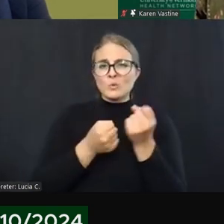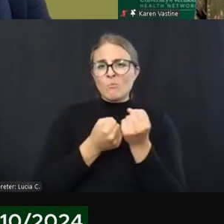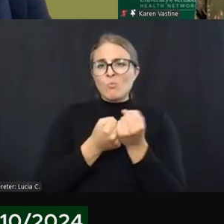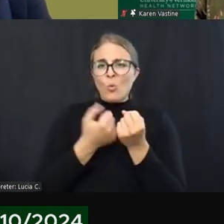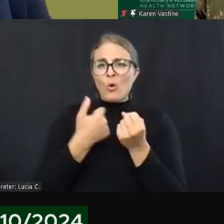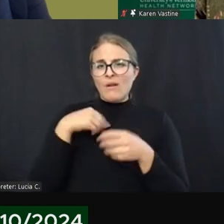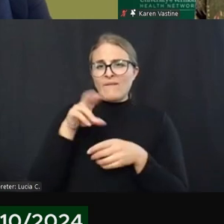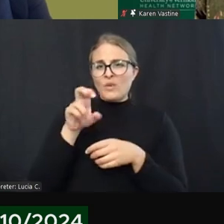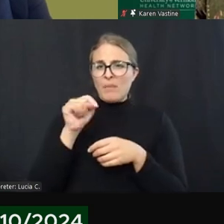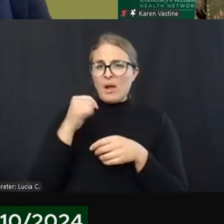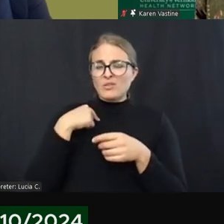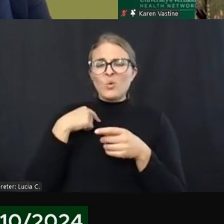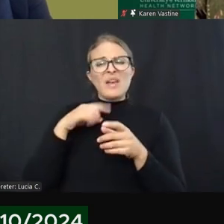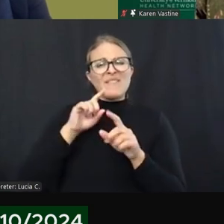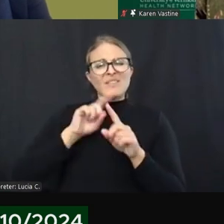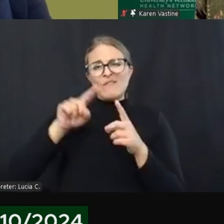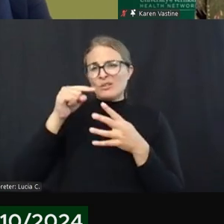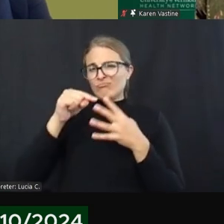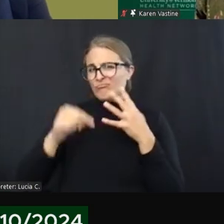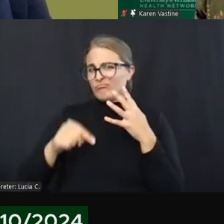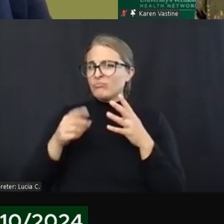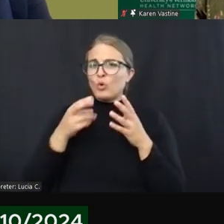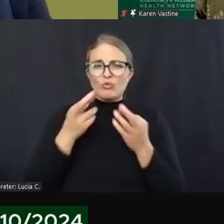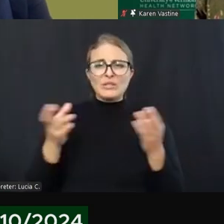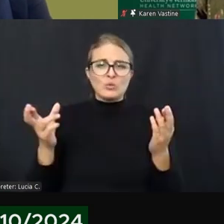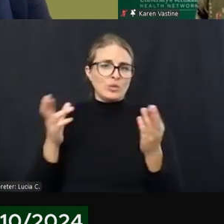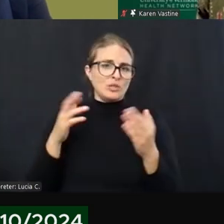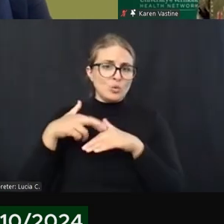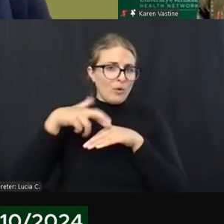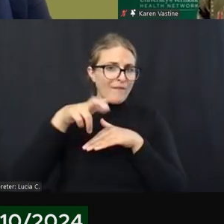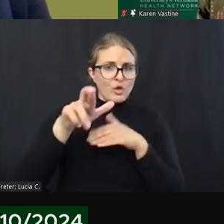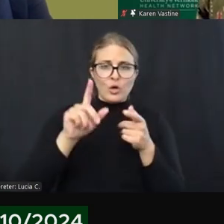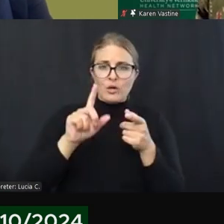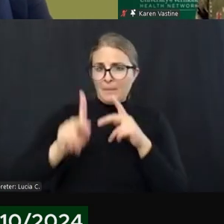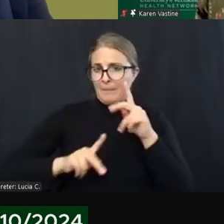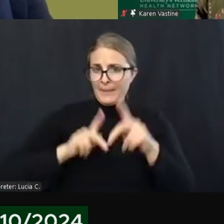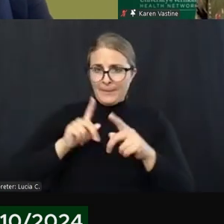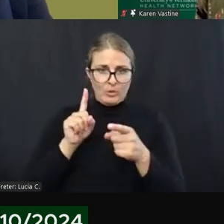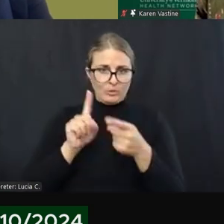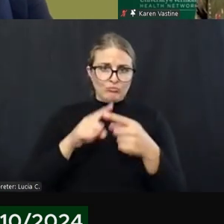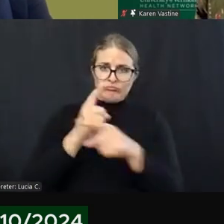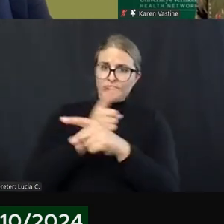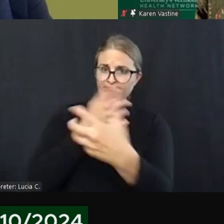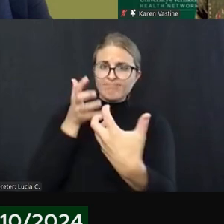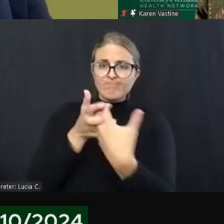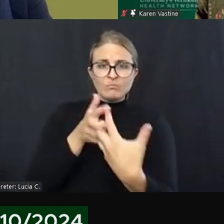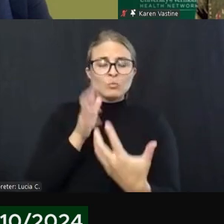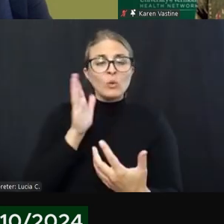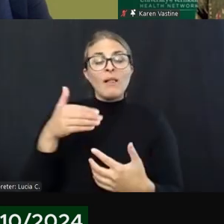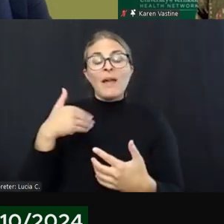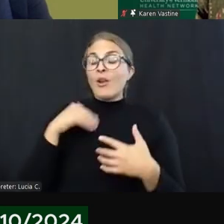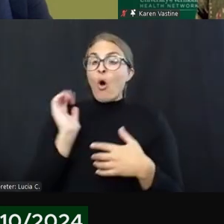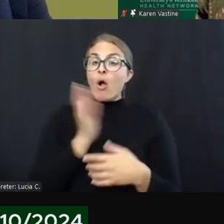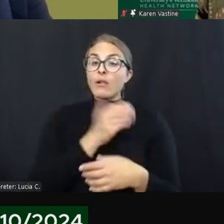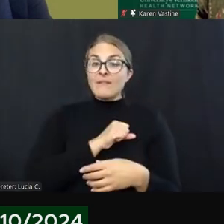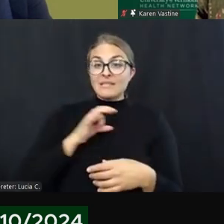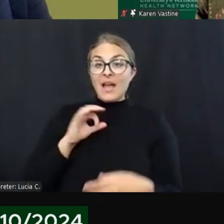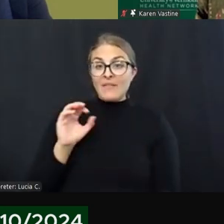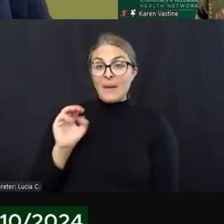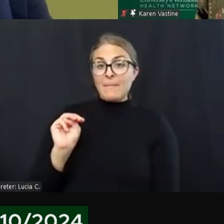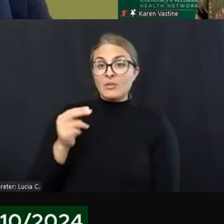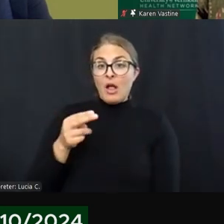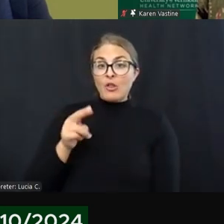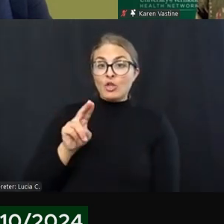be able to refer folks to. Another exciting thing is that all of the staff at the mental health urgent care are going to be trained in